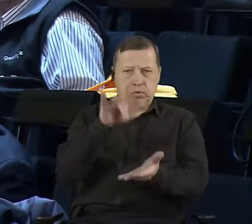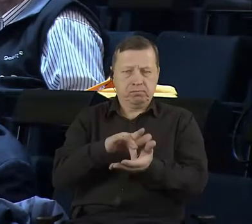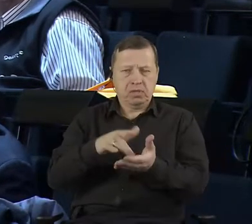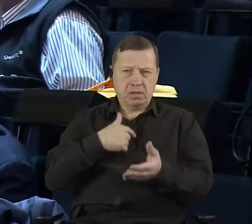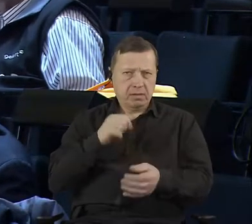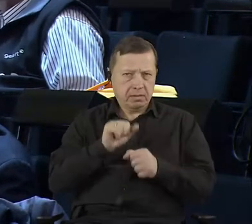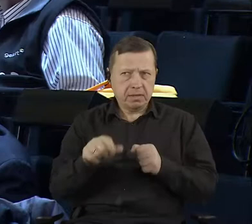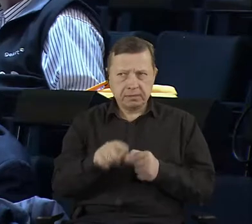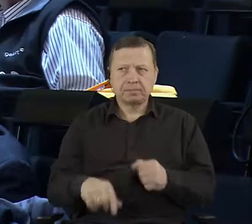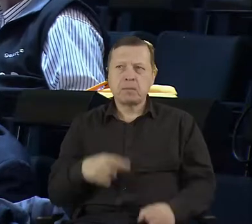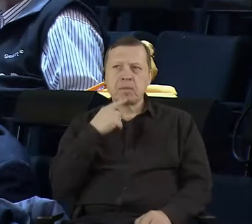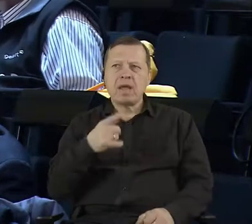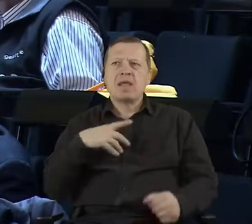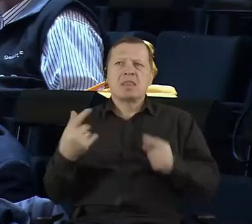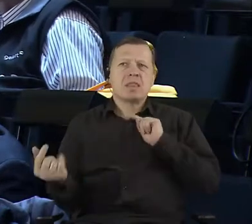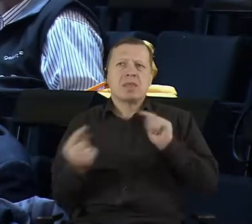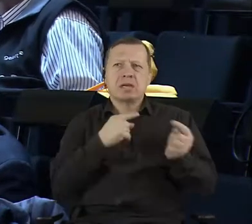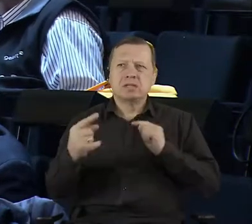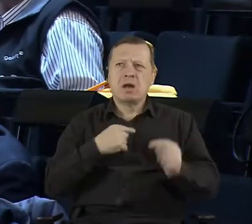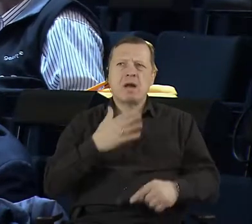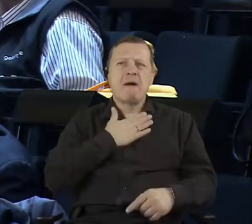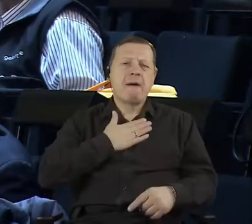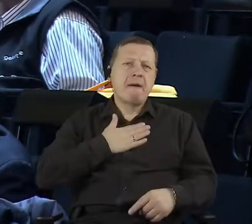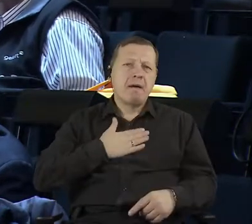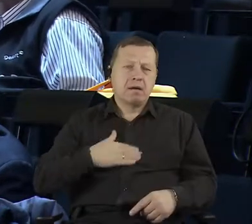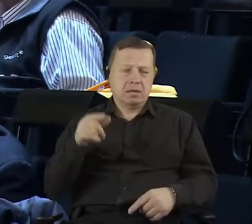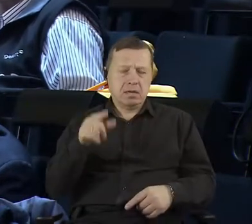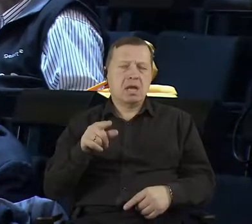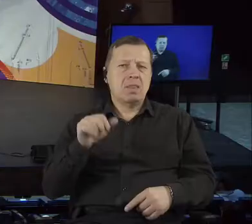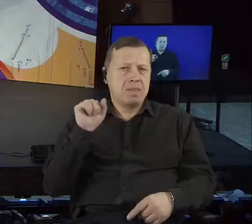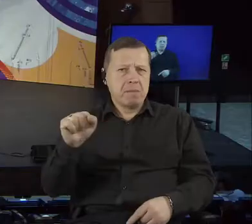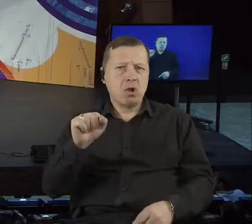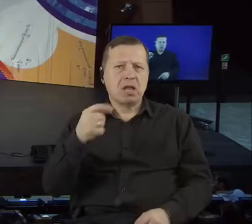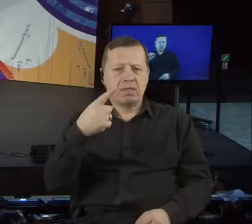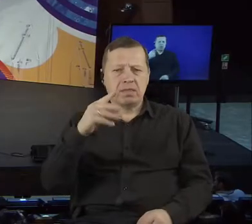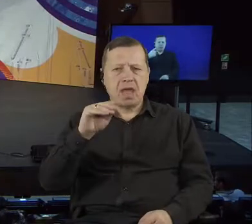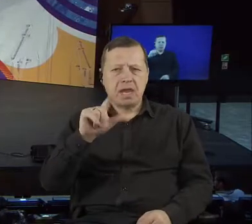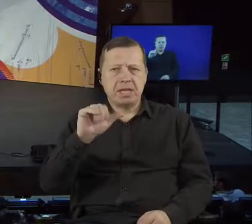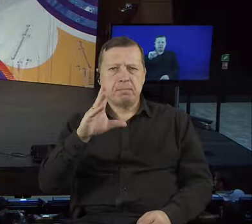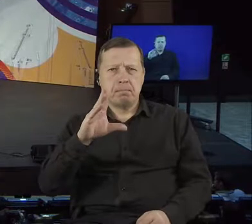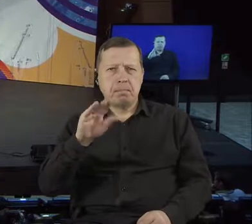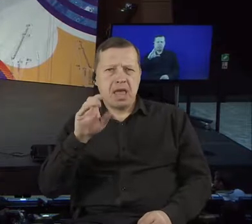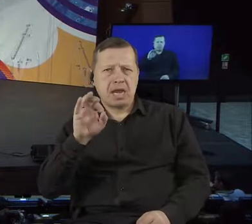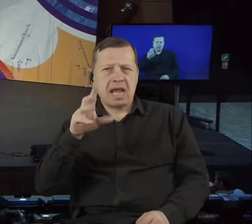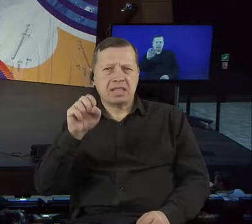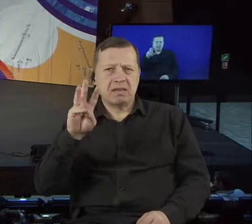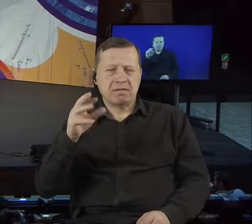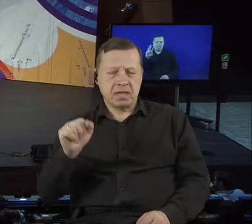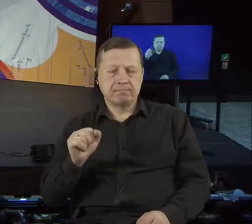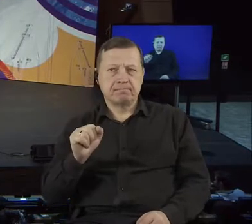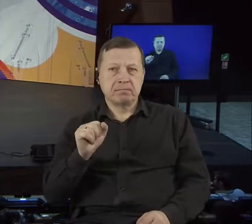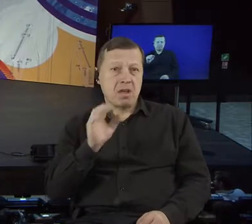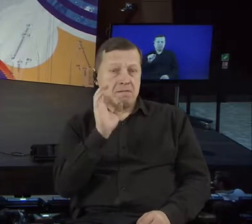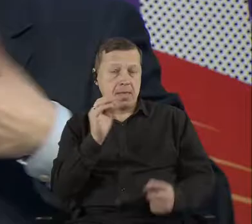currently. But, you know, maybe that will change also. Thank you. Thank you very much for your perspective. I'm sorry for being a of a